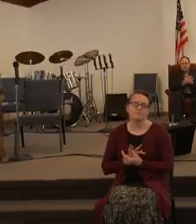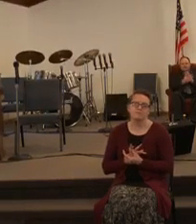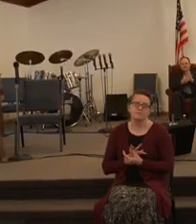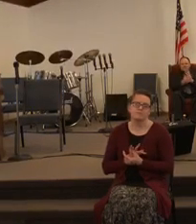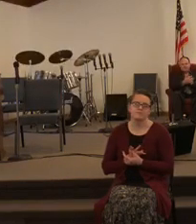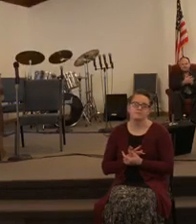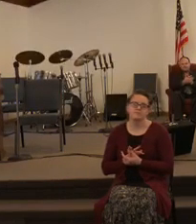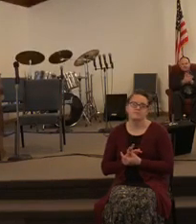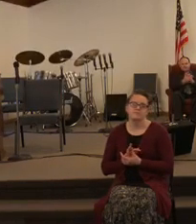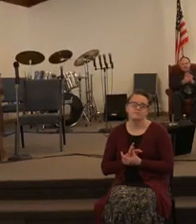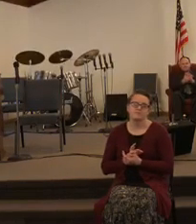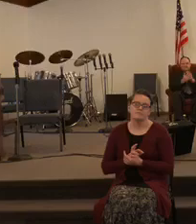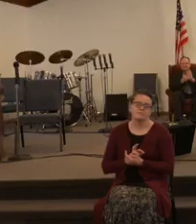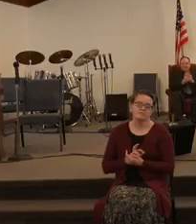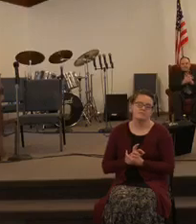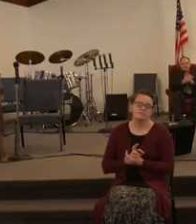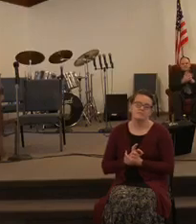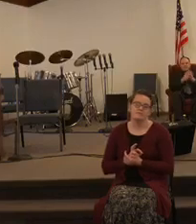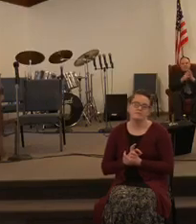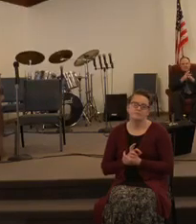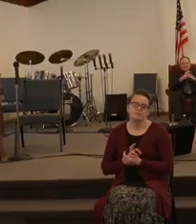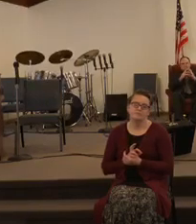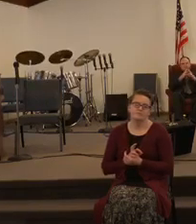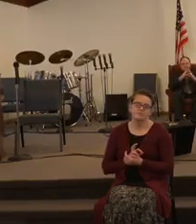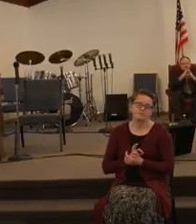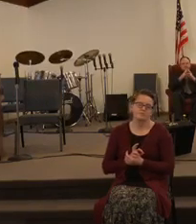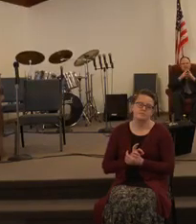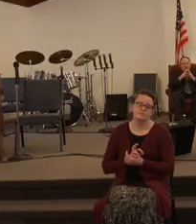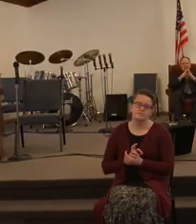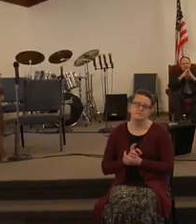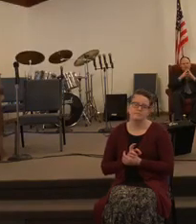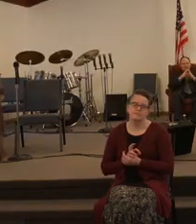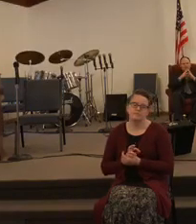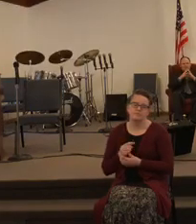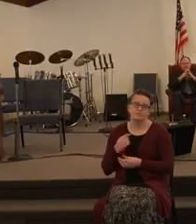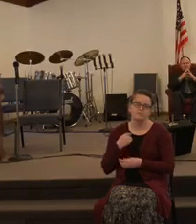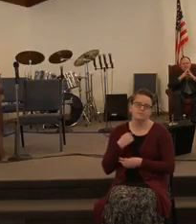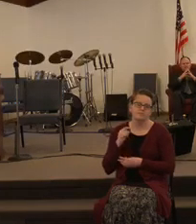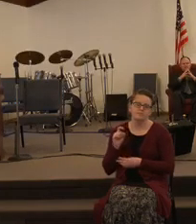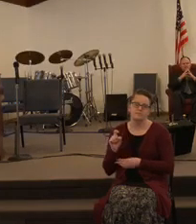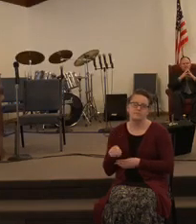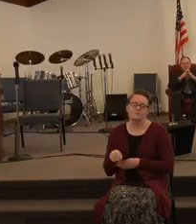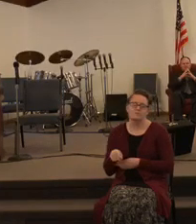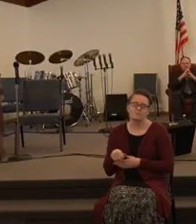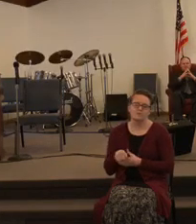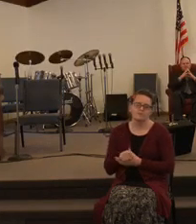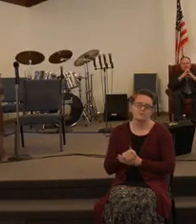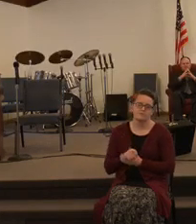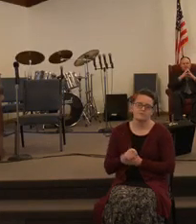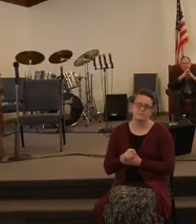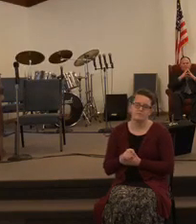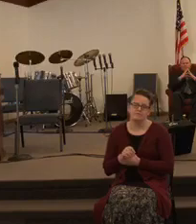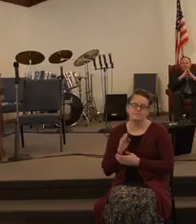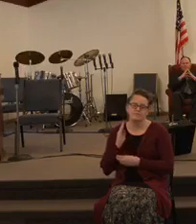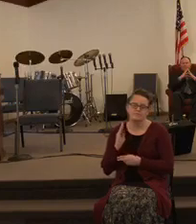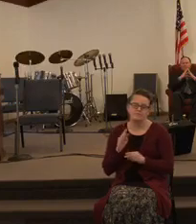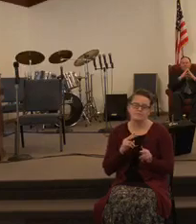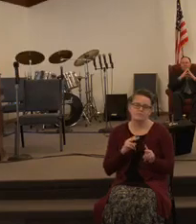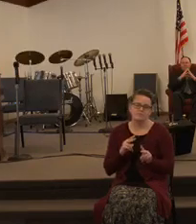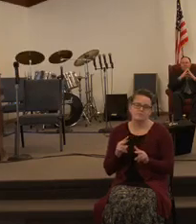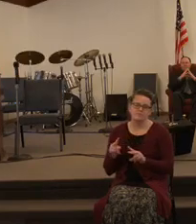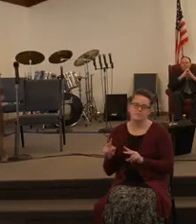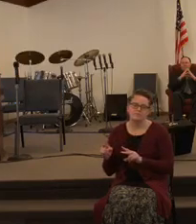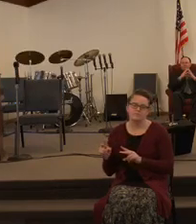Guess I should Be looking A better